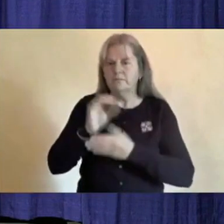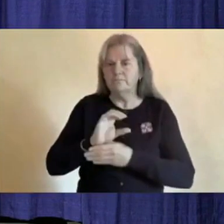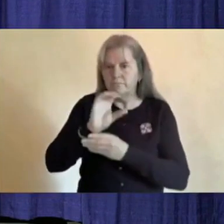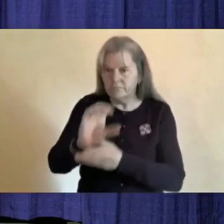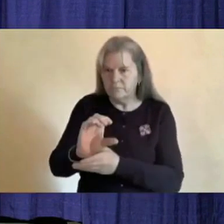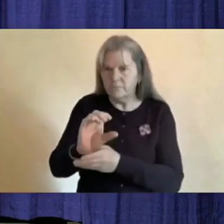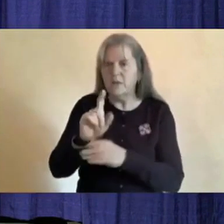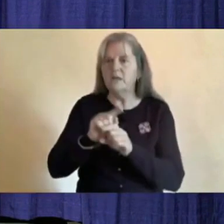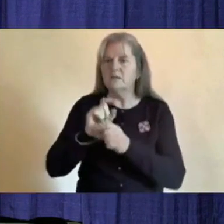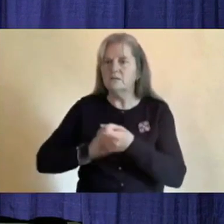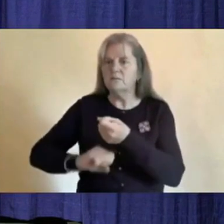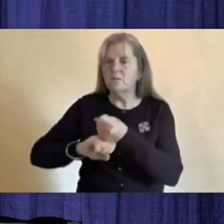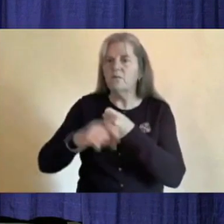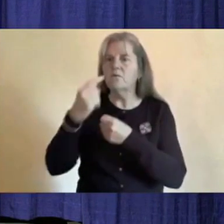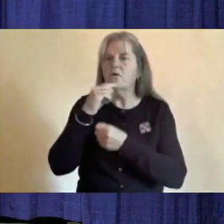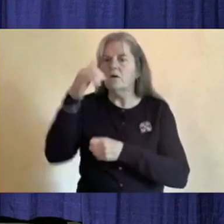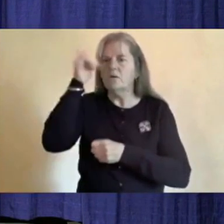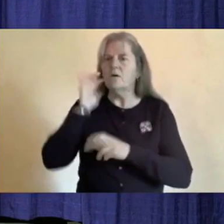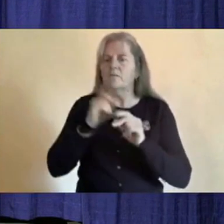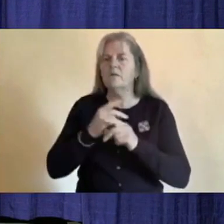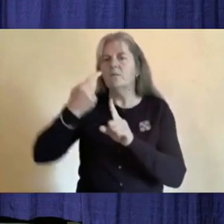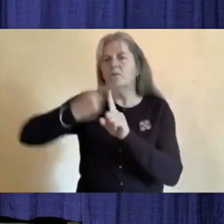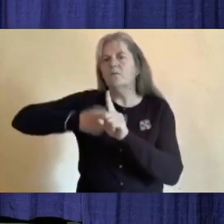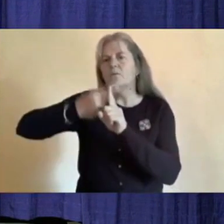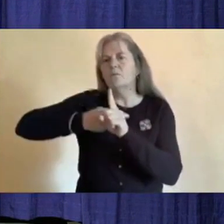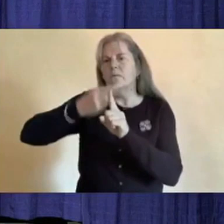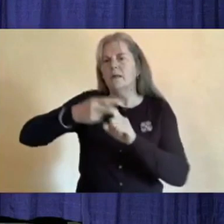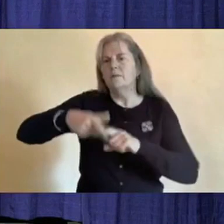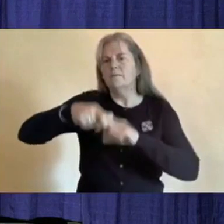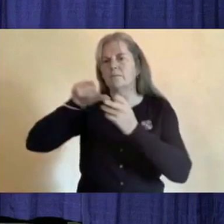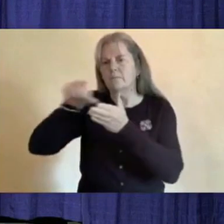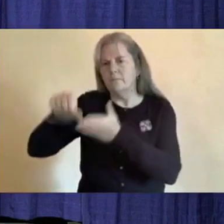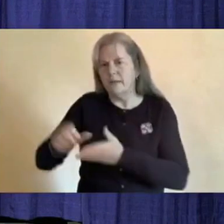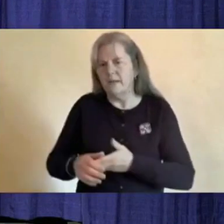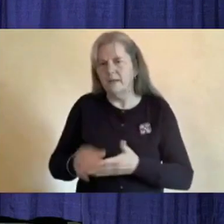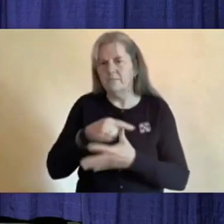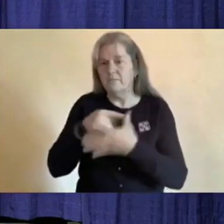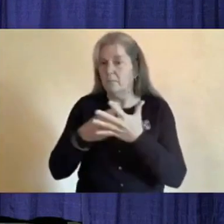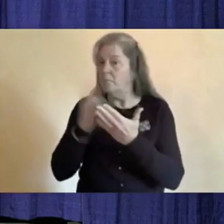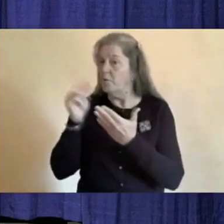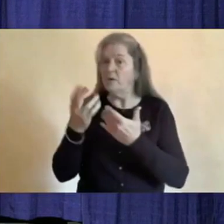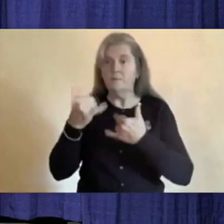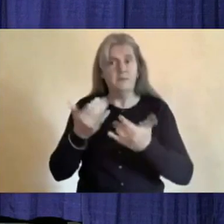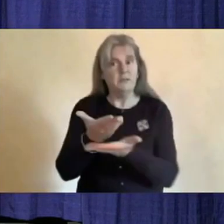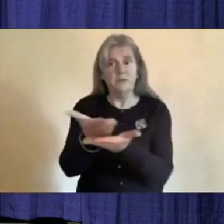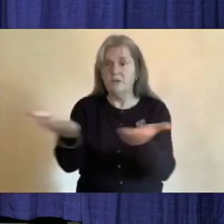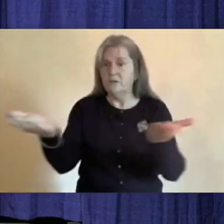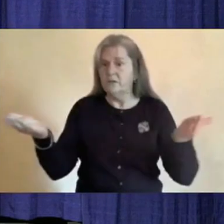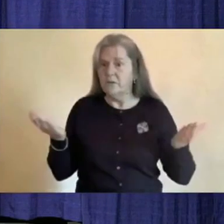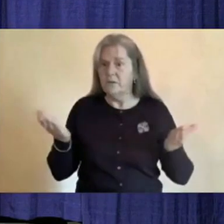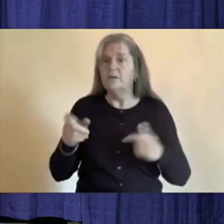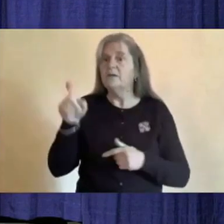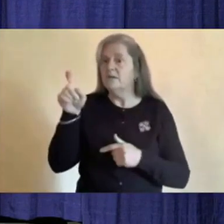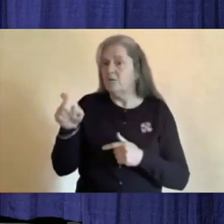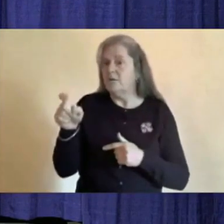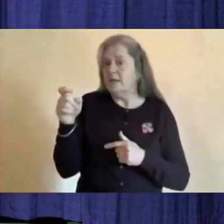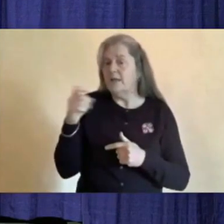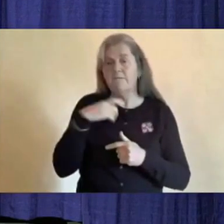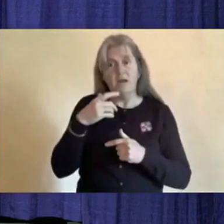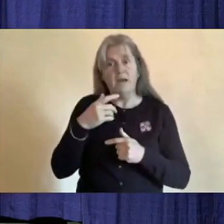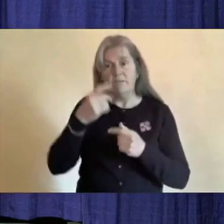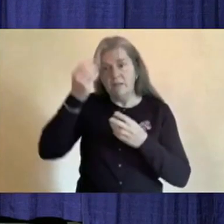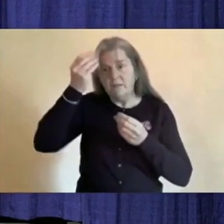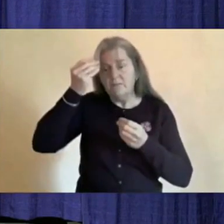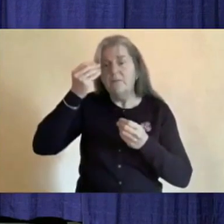to help Yukoners pay rent. These programs are still available for those in need, and details can be found